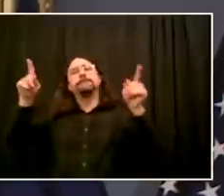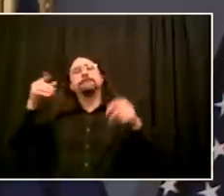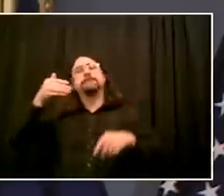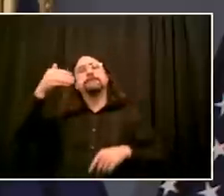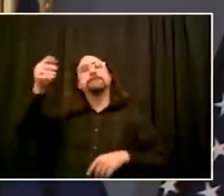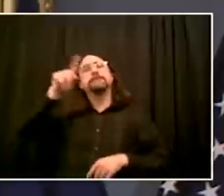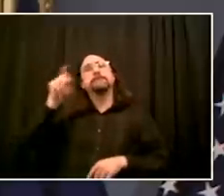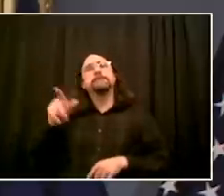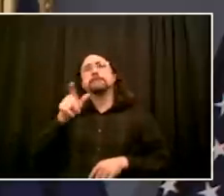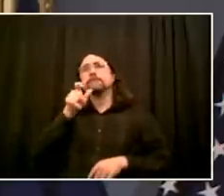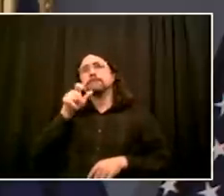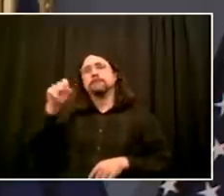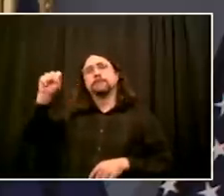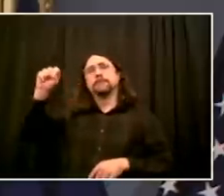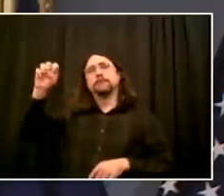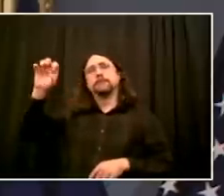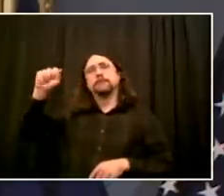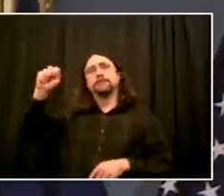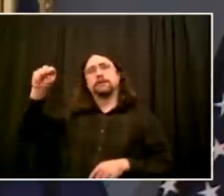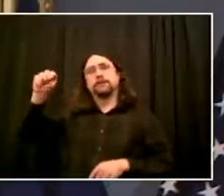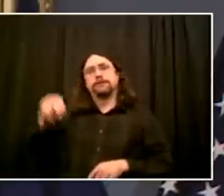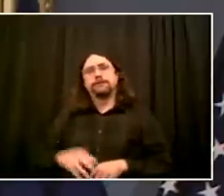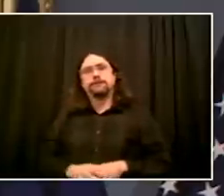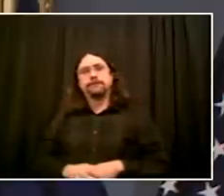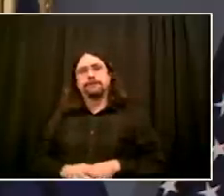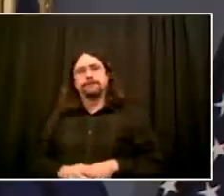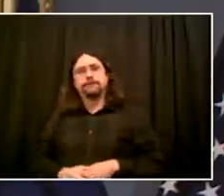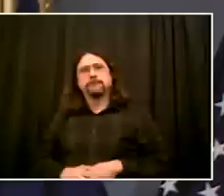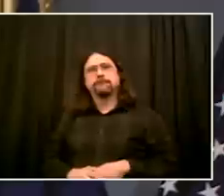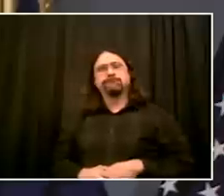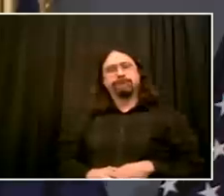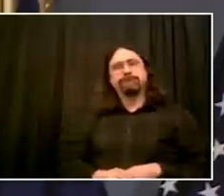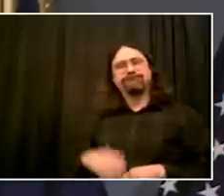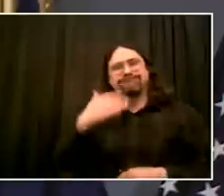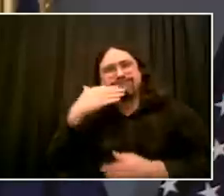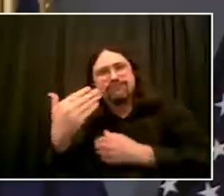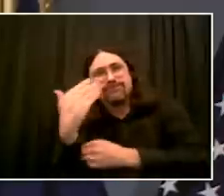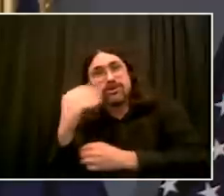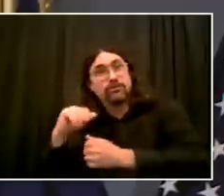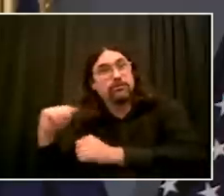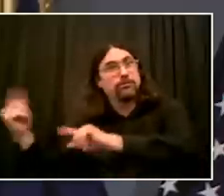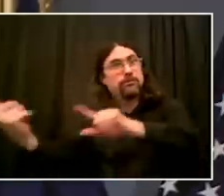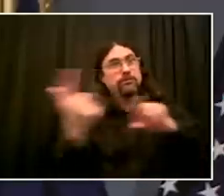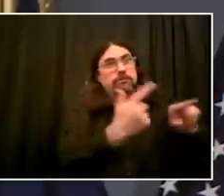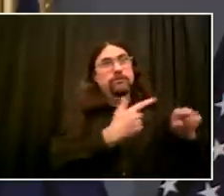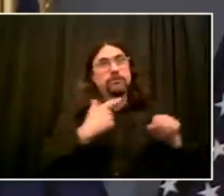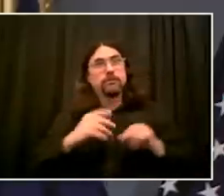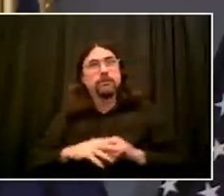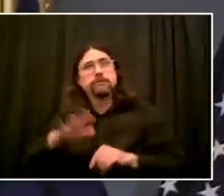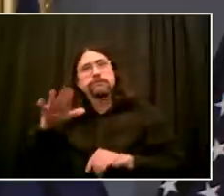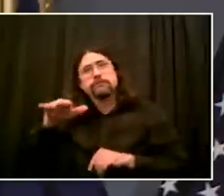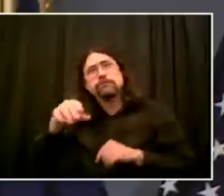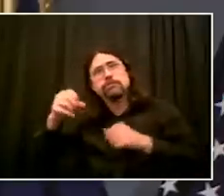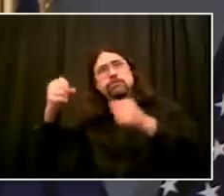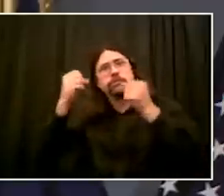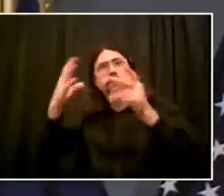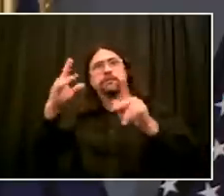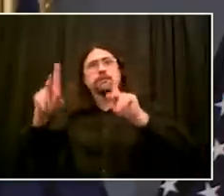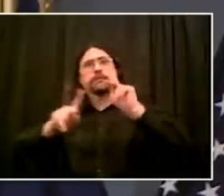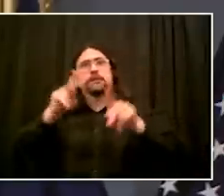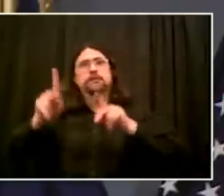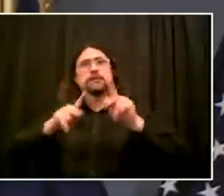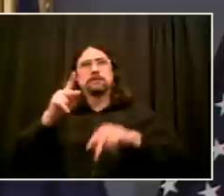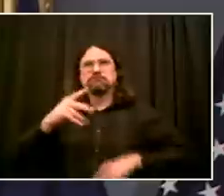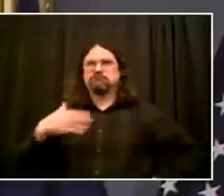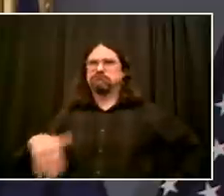of people, including allies of yours, have voiced shock that you're defending the NYPD so strongly,